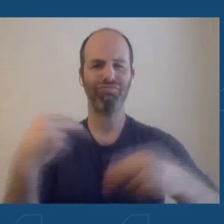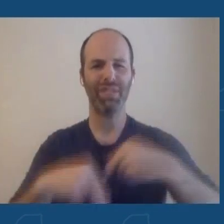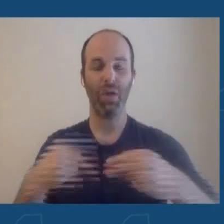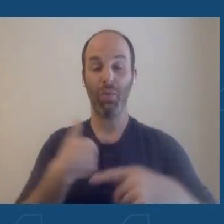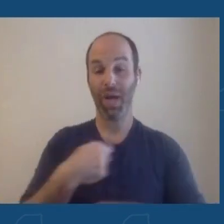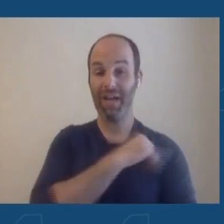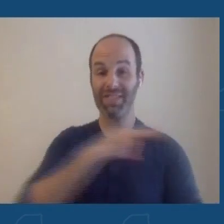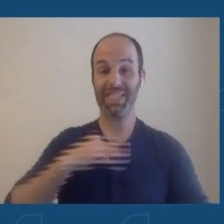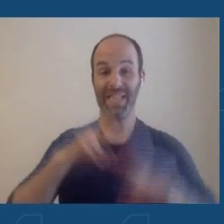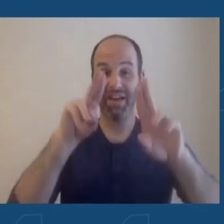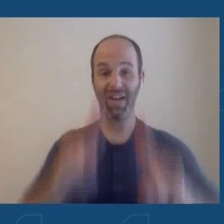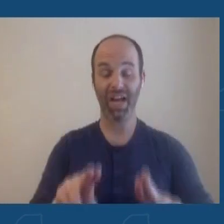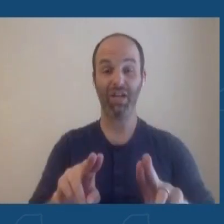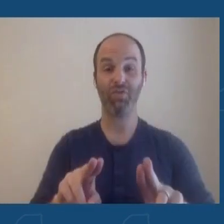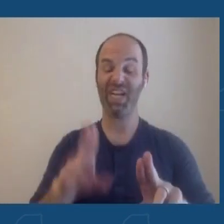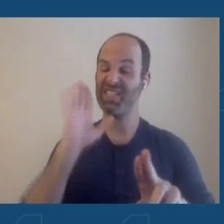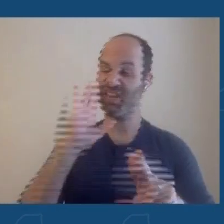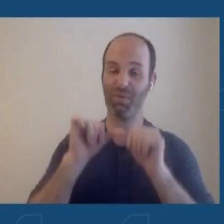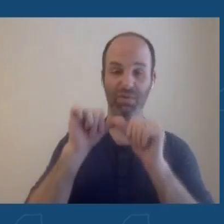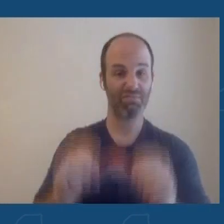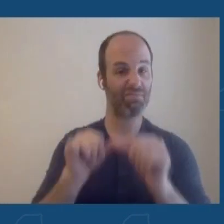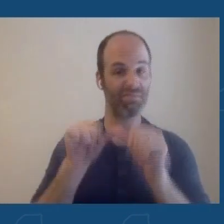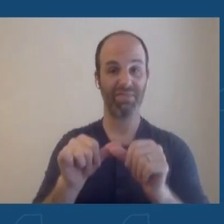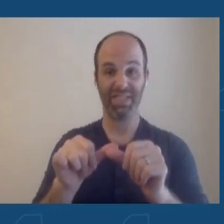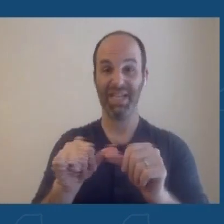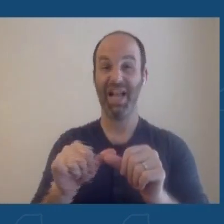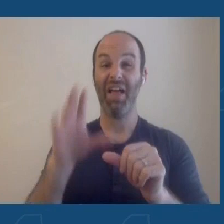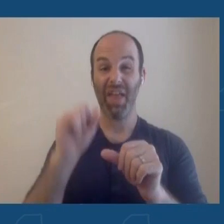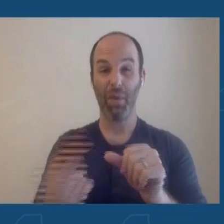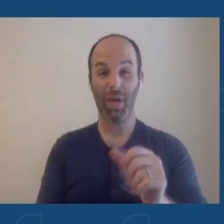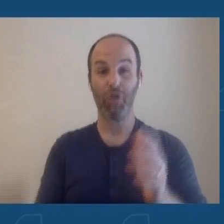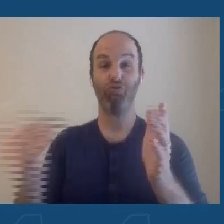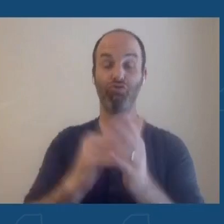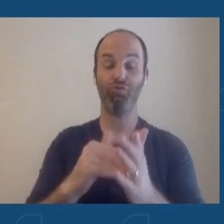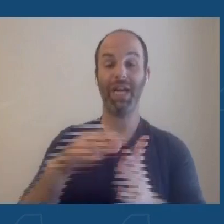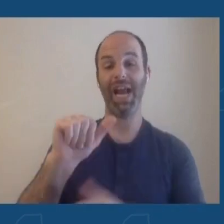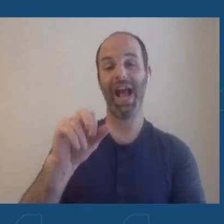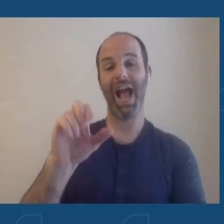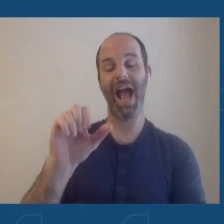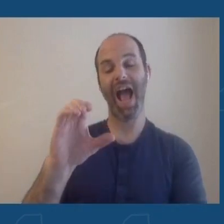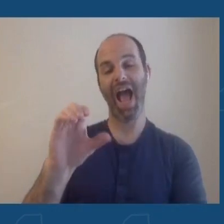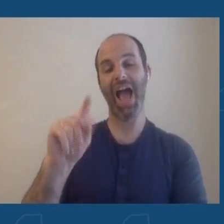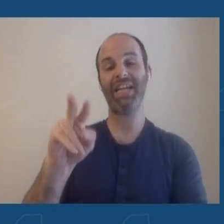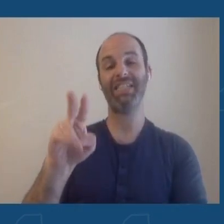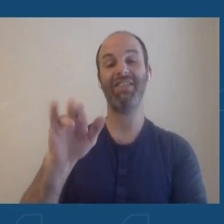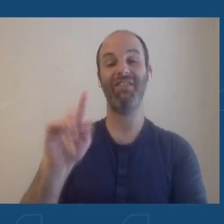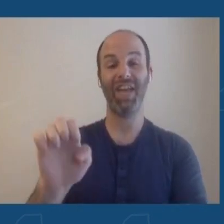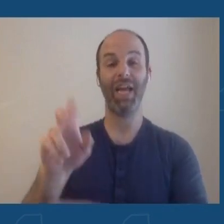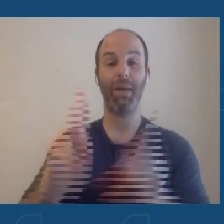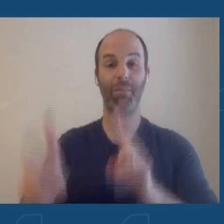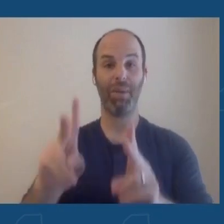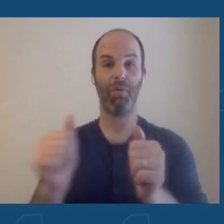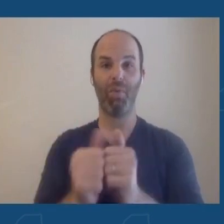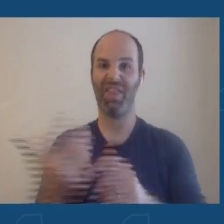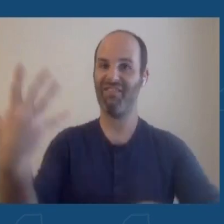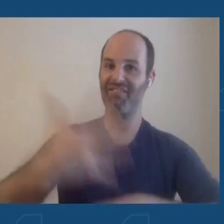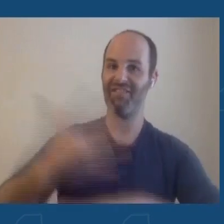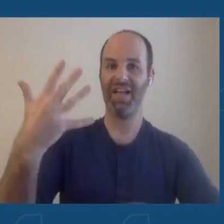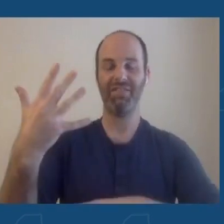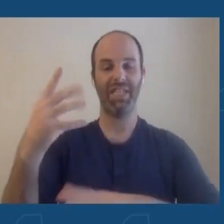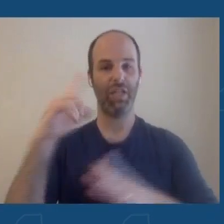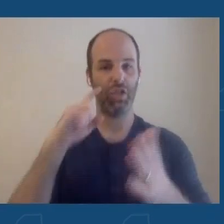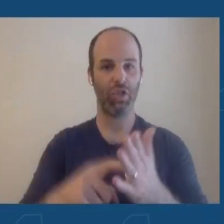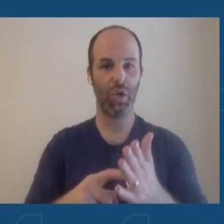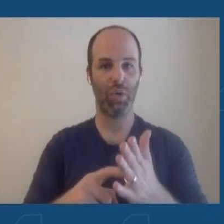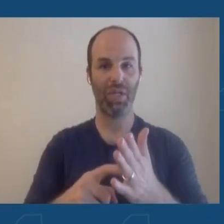that we're going to keep in place that we can reactivate people with five days' notice. That is a tremendous savings of time when you're in an